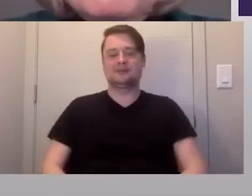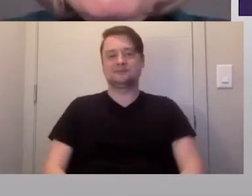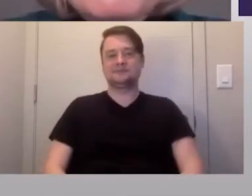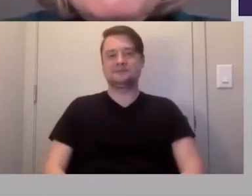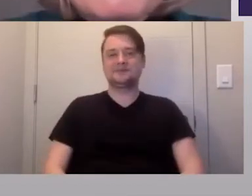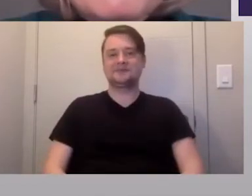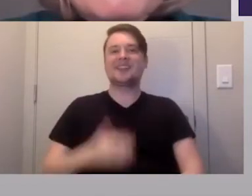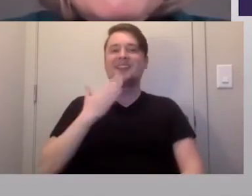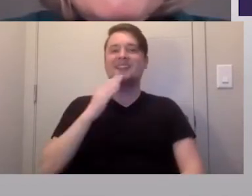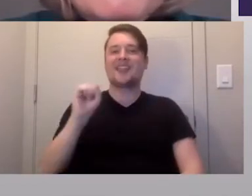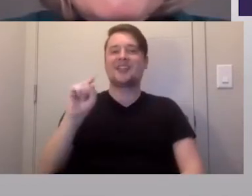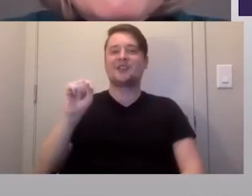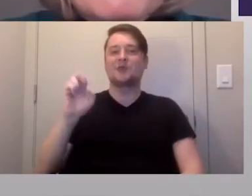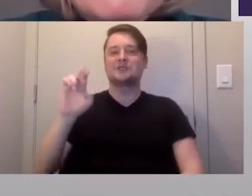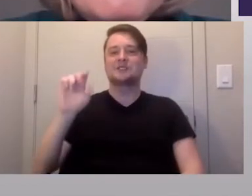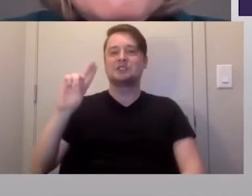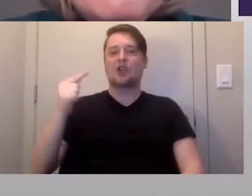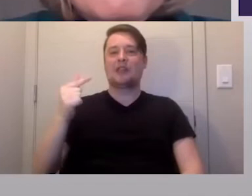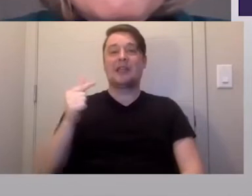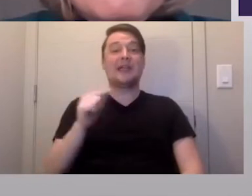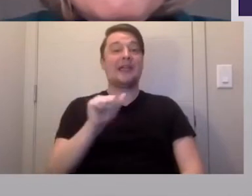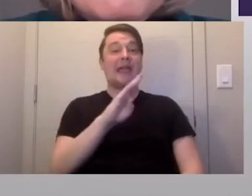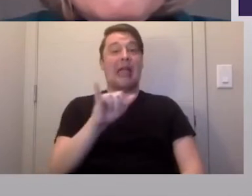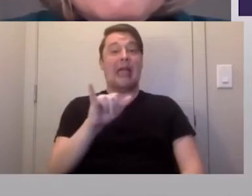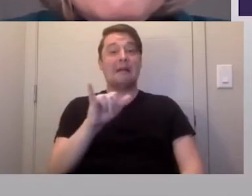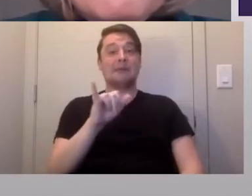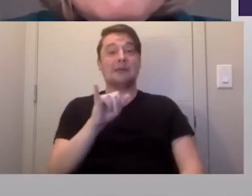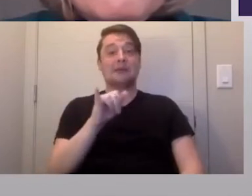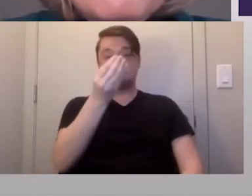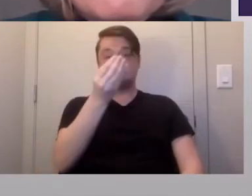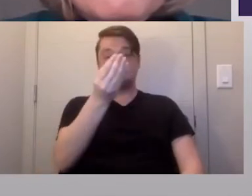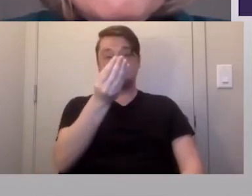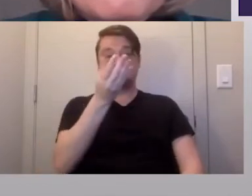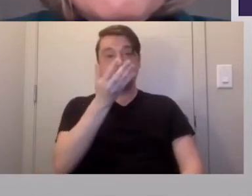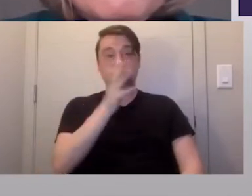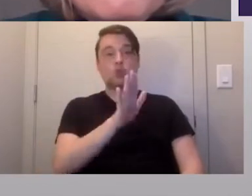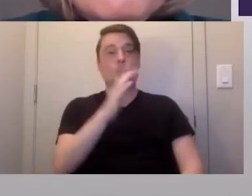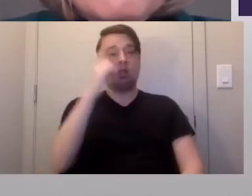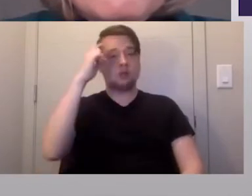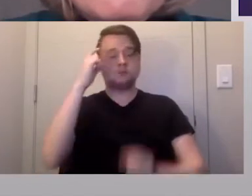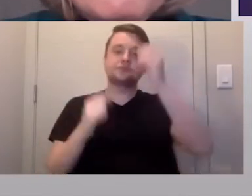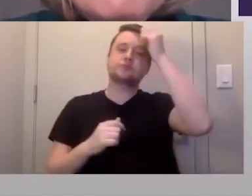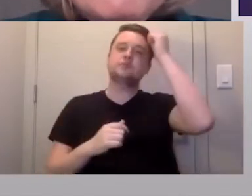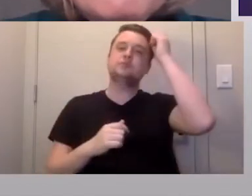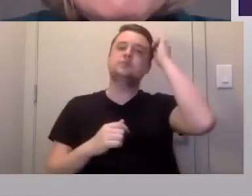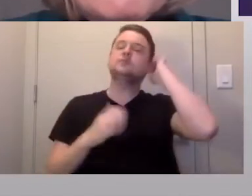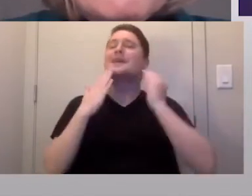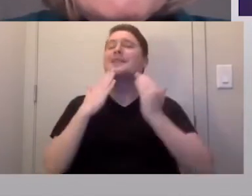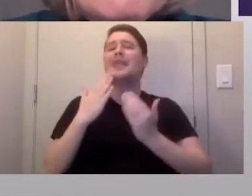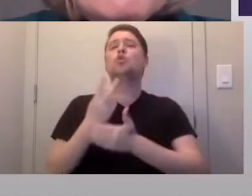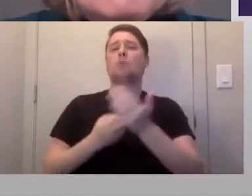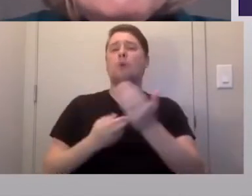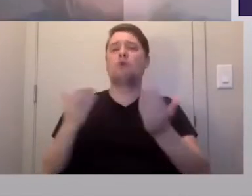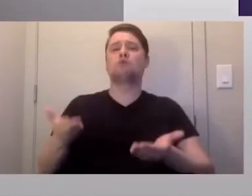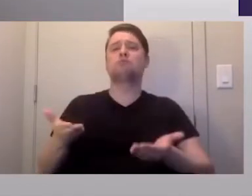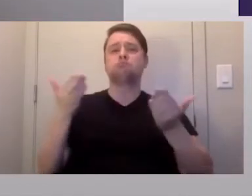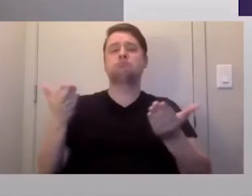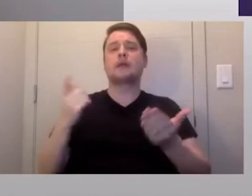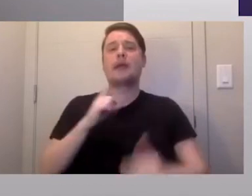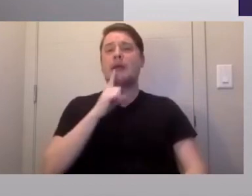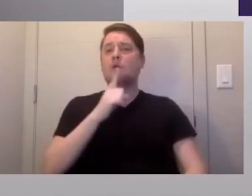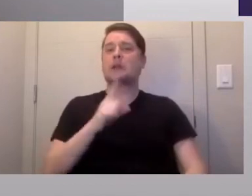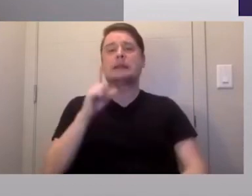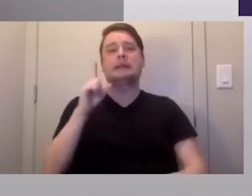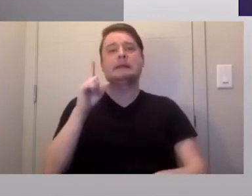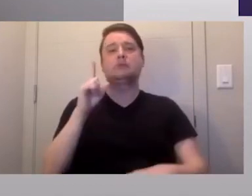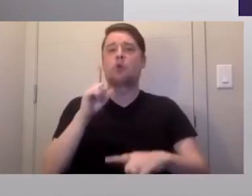Thanks, Sterling. Abby, can you share your thoughts on this issue as well? Yeah. Thank you both for bringing this up. And I really can't